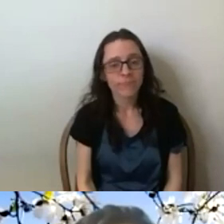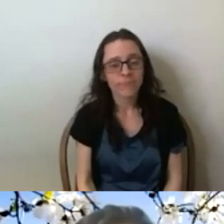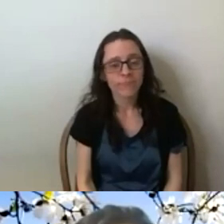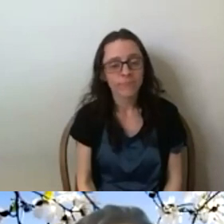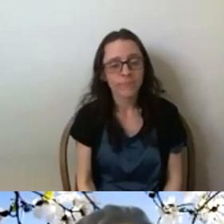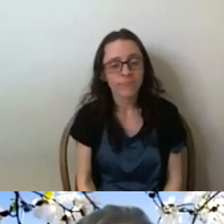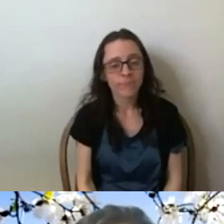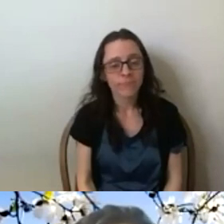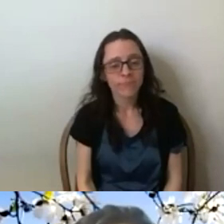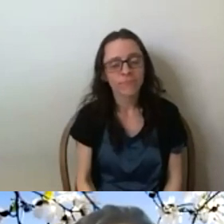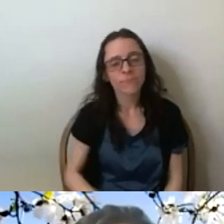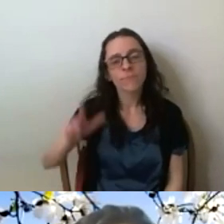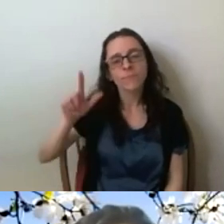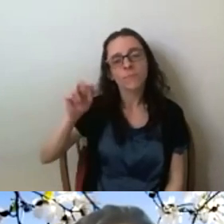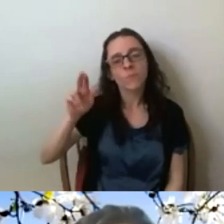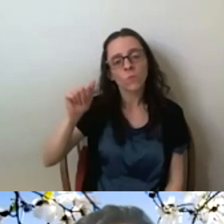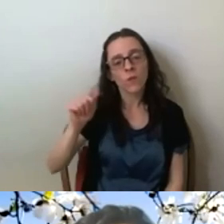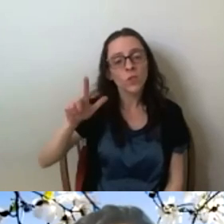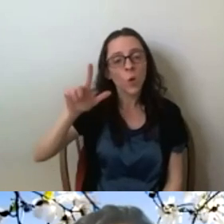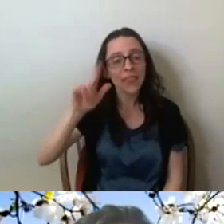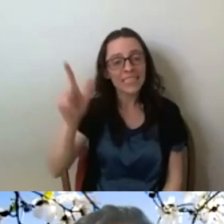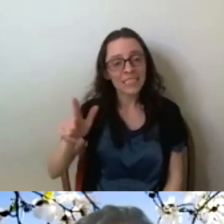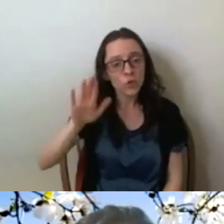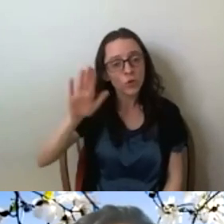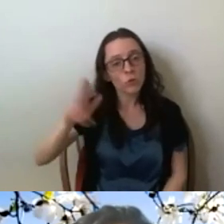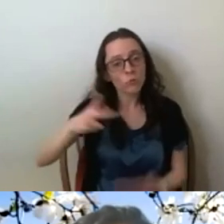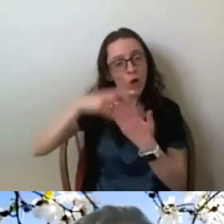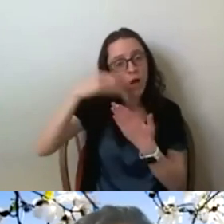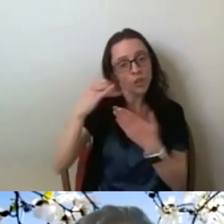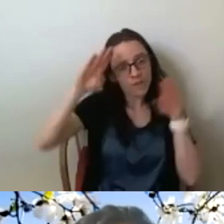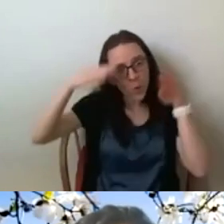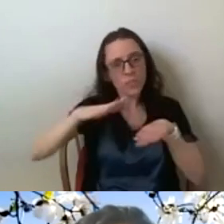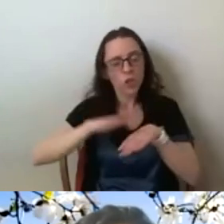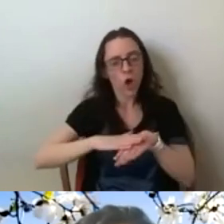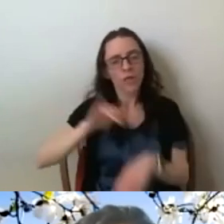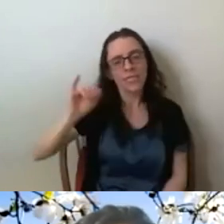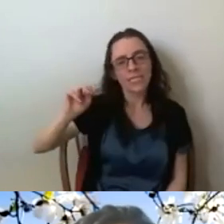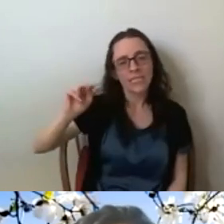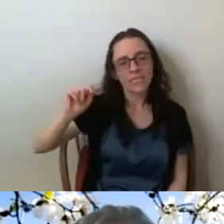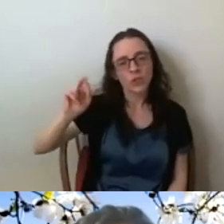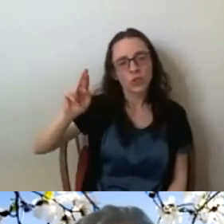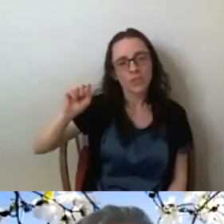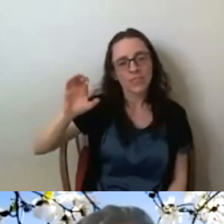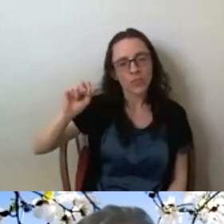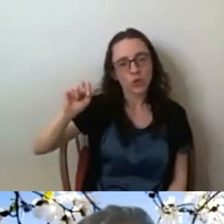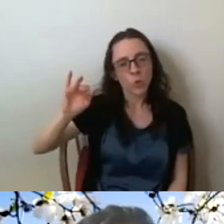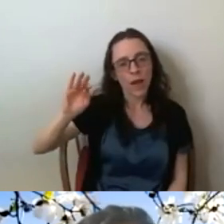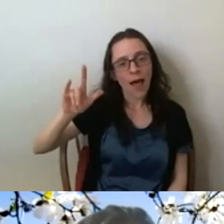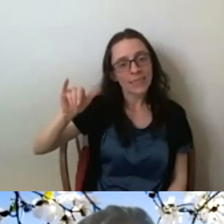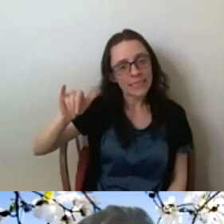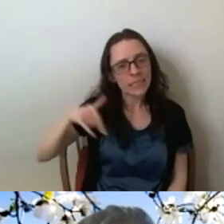Liz's project was so focused on intersectionality that it seems like you might have something interesting to say about that.